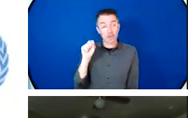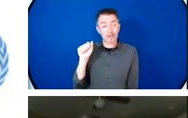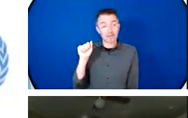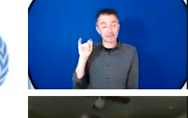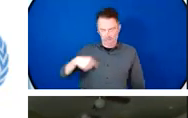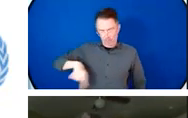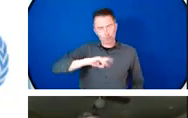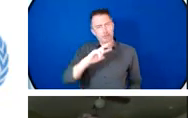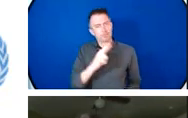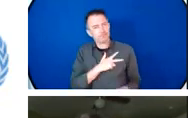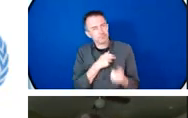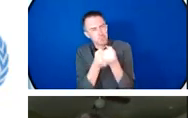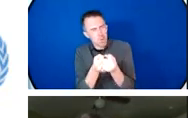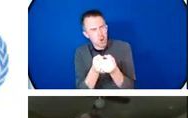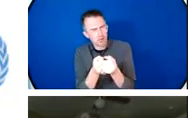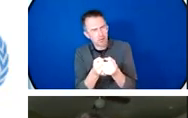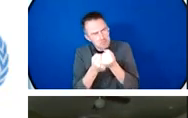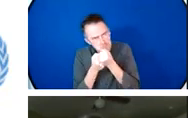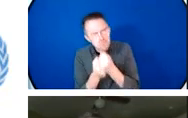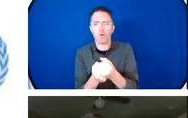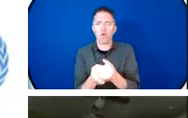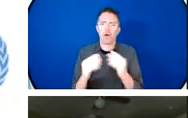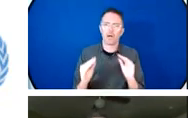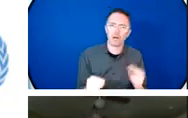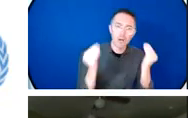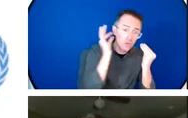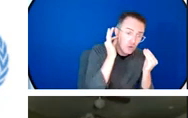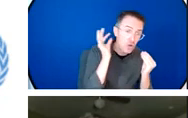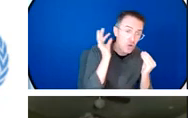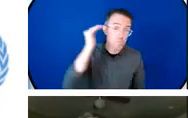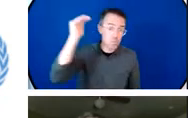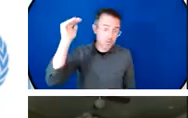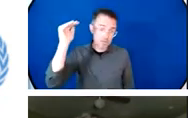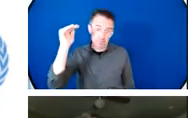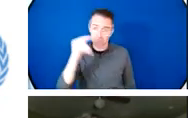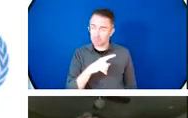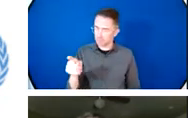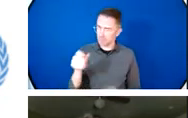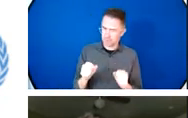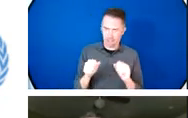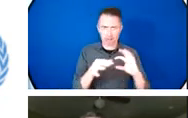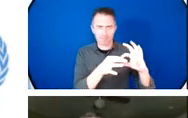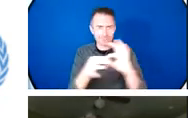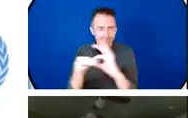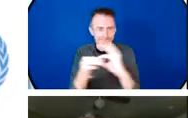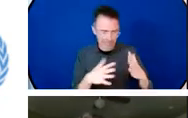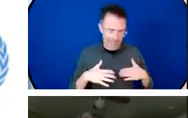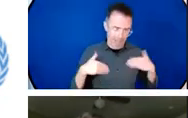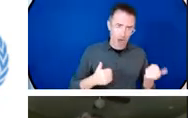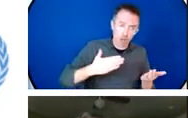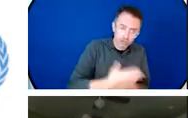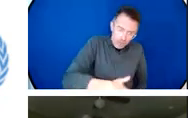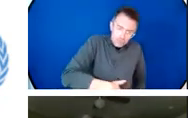crisis we also champion gender responsive climate approaches at the international national